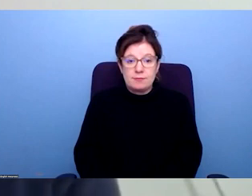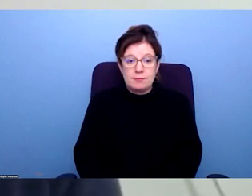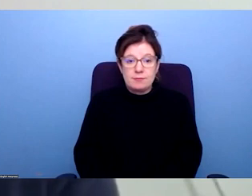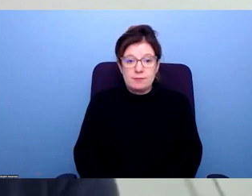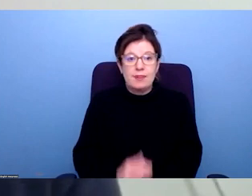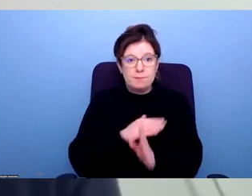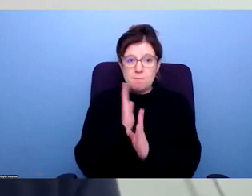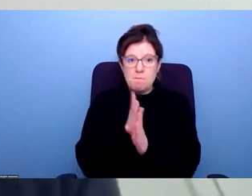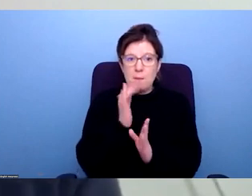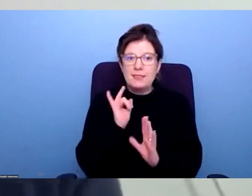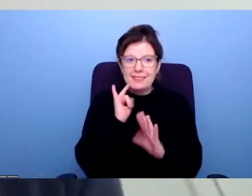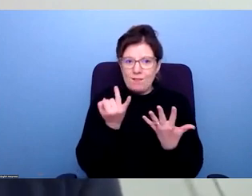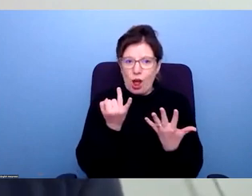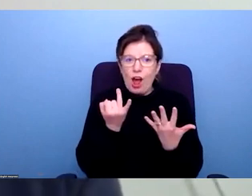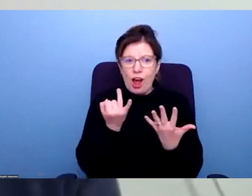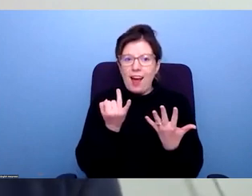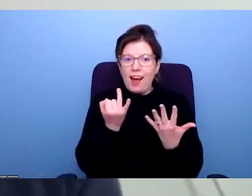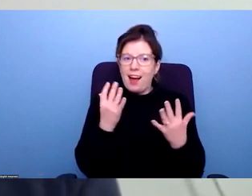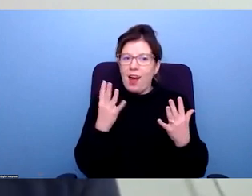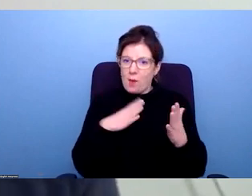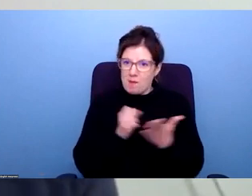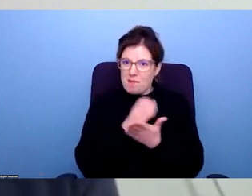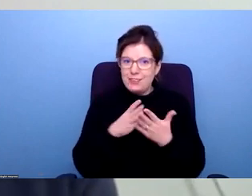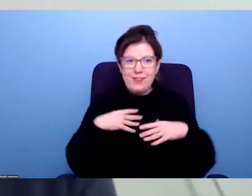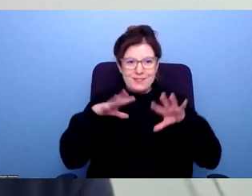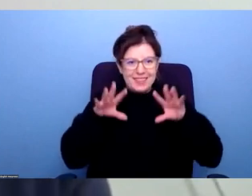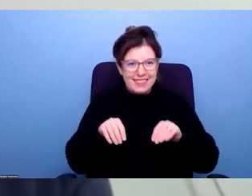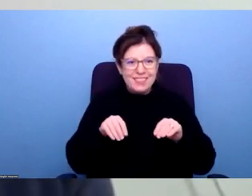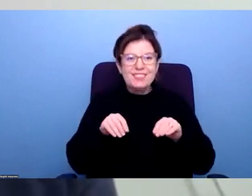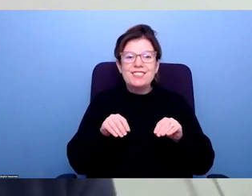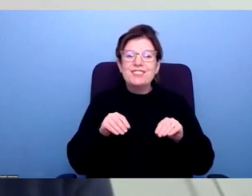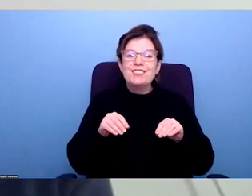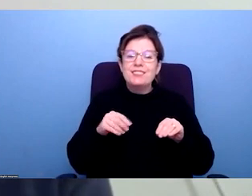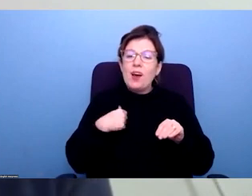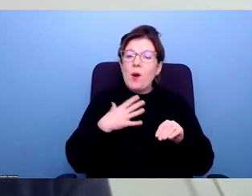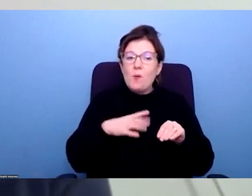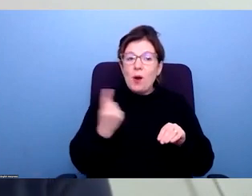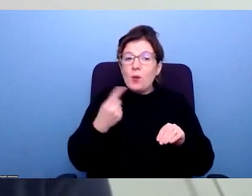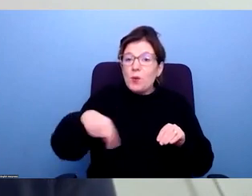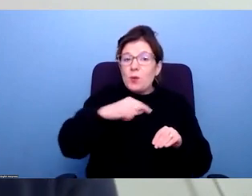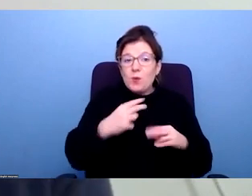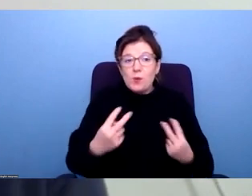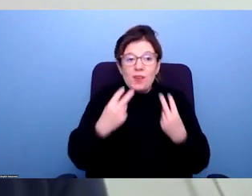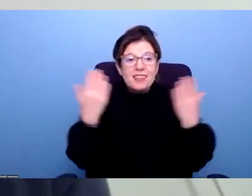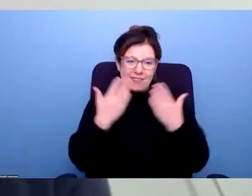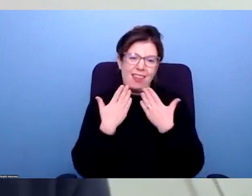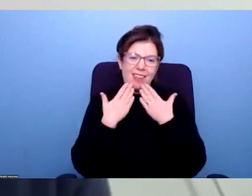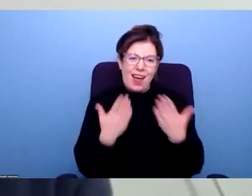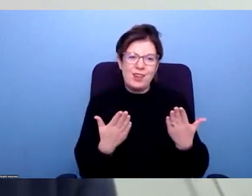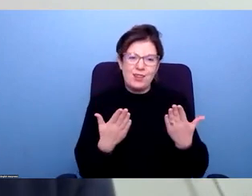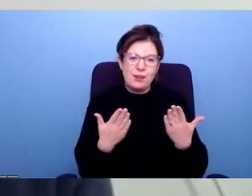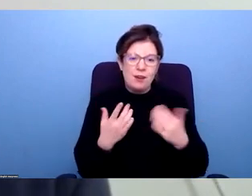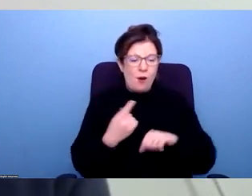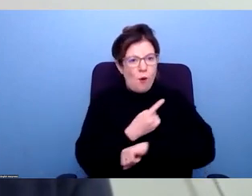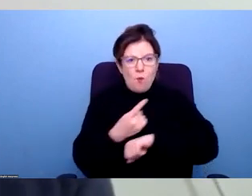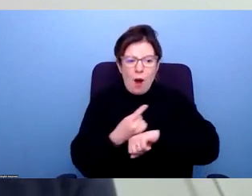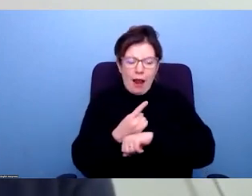on seven o'clock and I do want to stop on time so I just want to really thank all of you who've joined us this evening. I think the hour is